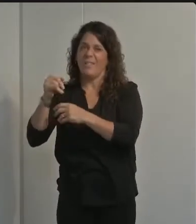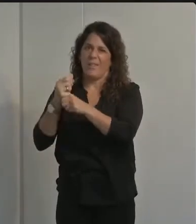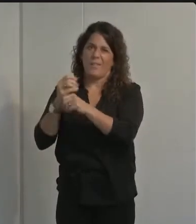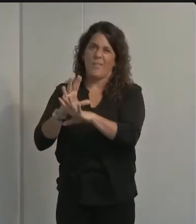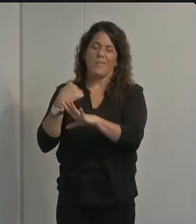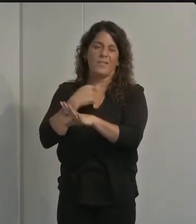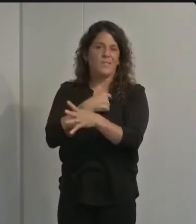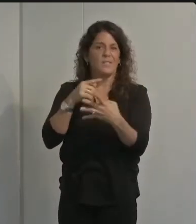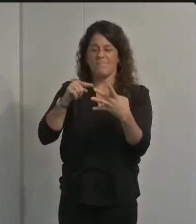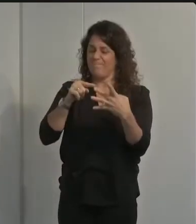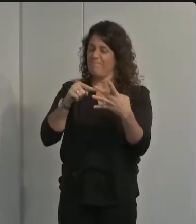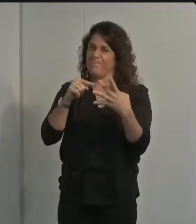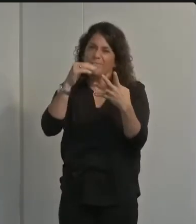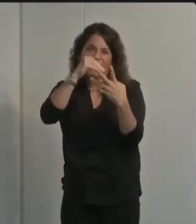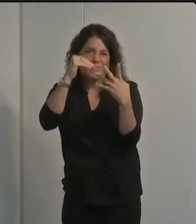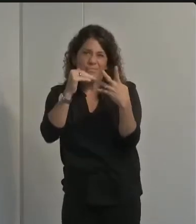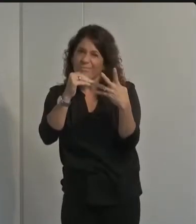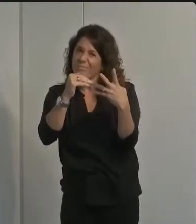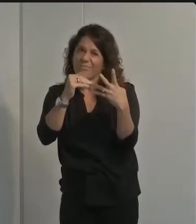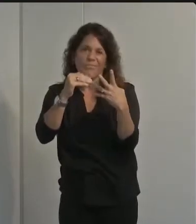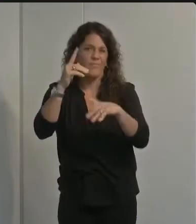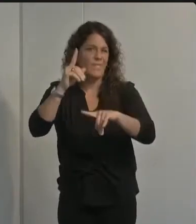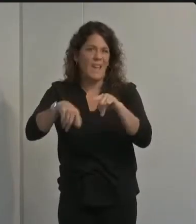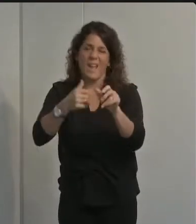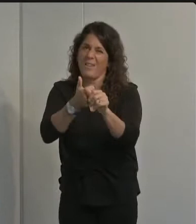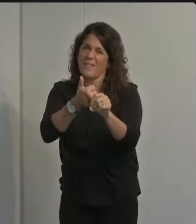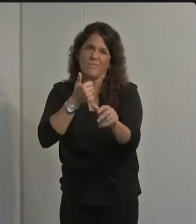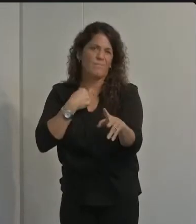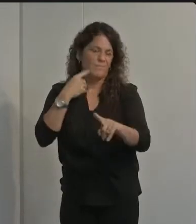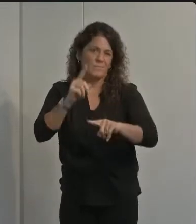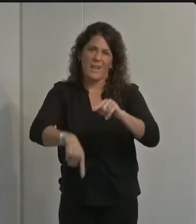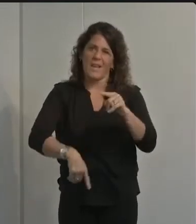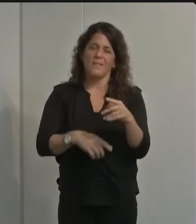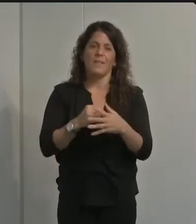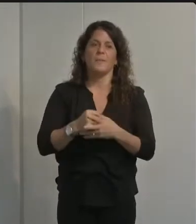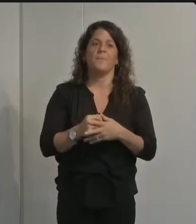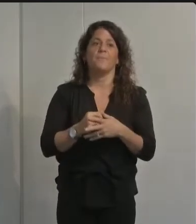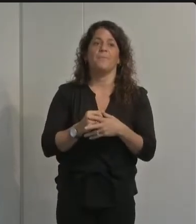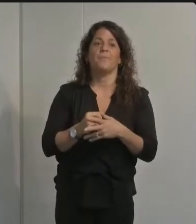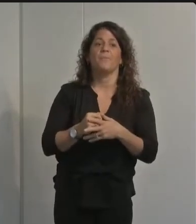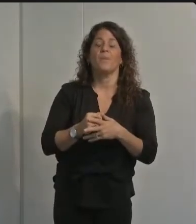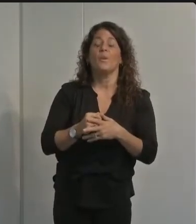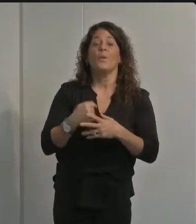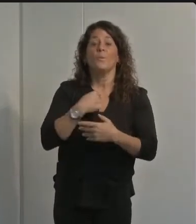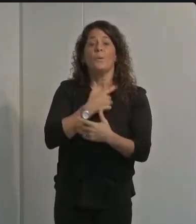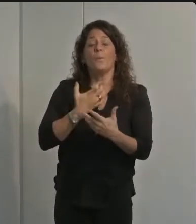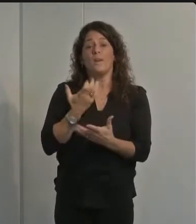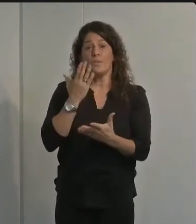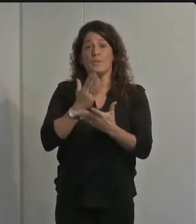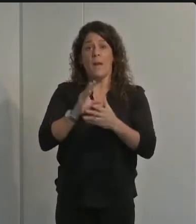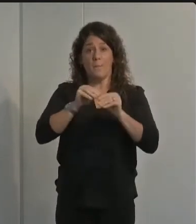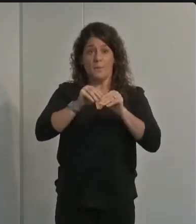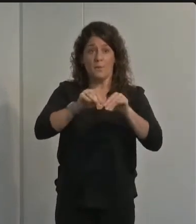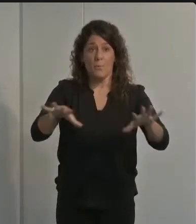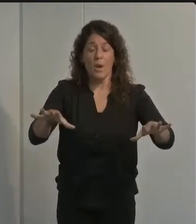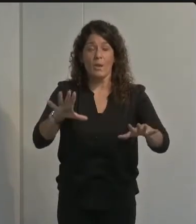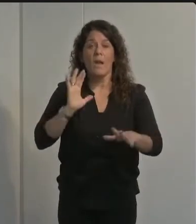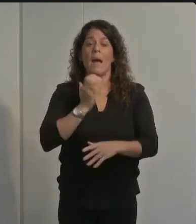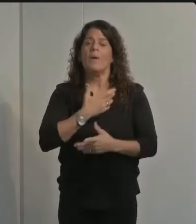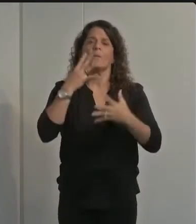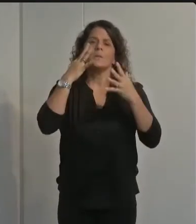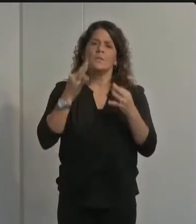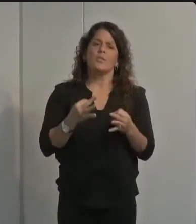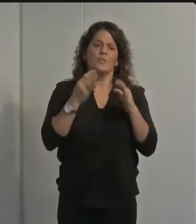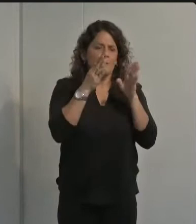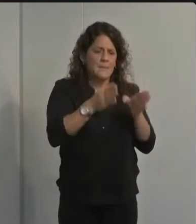we know that each of us has a crucial role to play in stopping the spread of the virus the decisions we individually make about